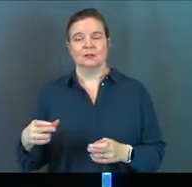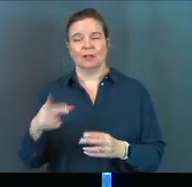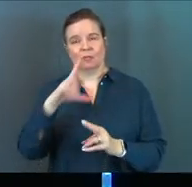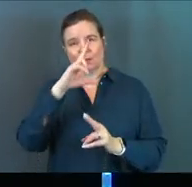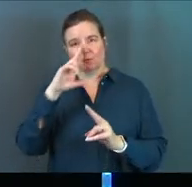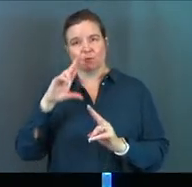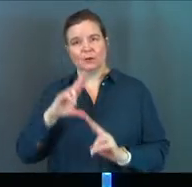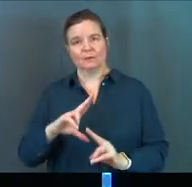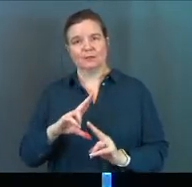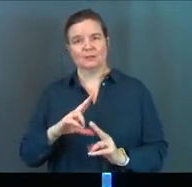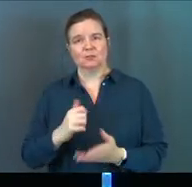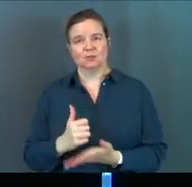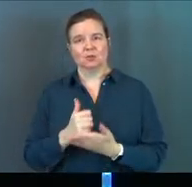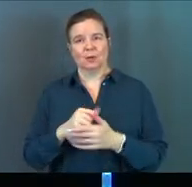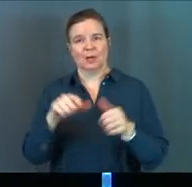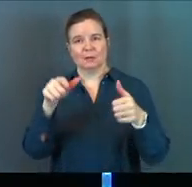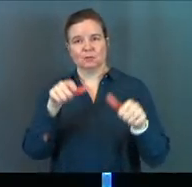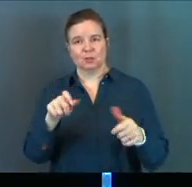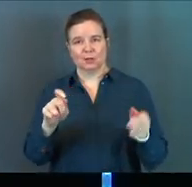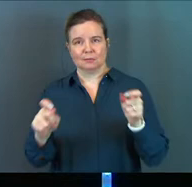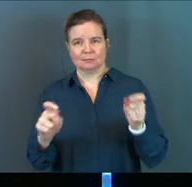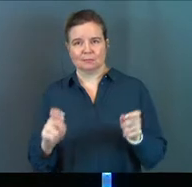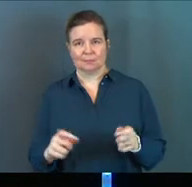privilege to help shape them.